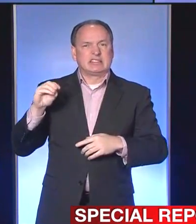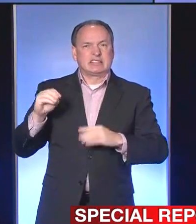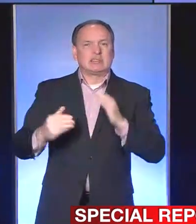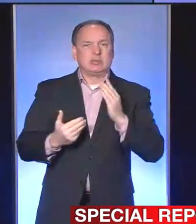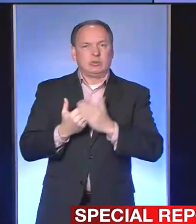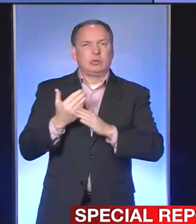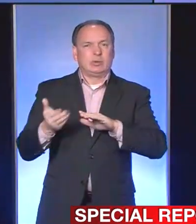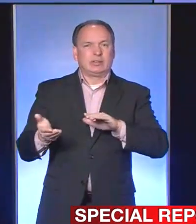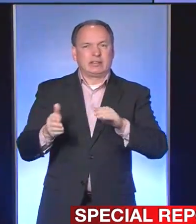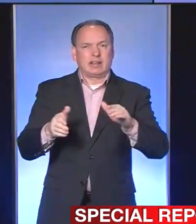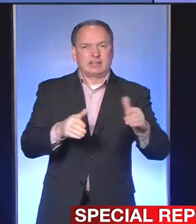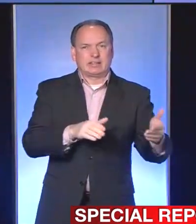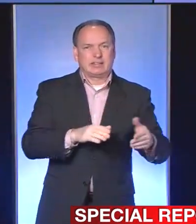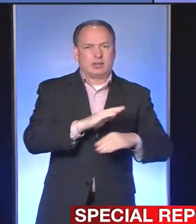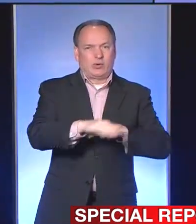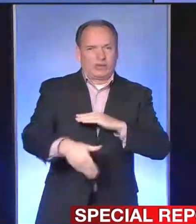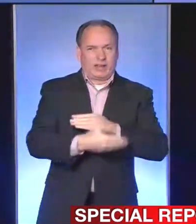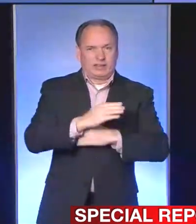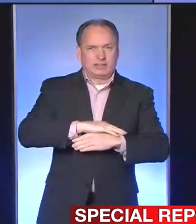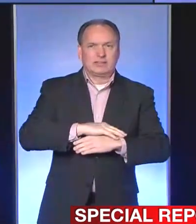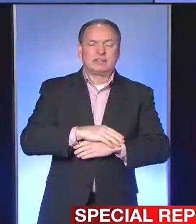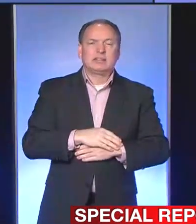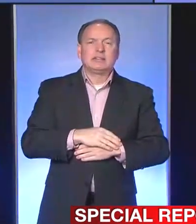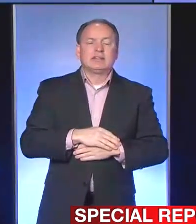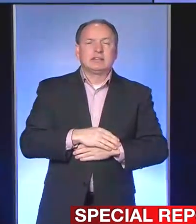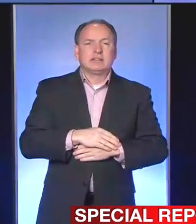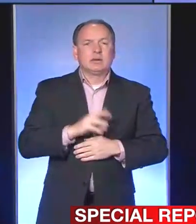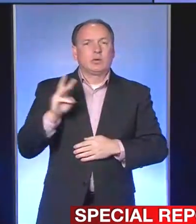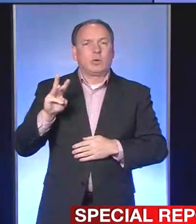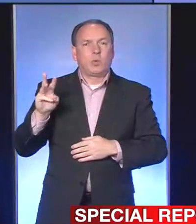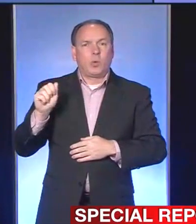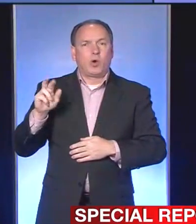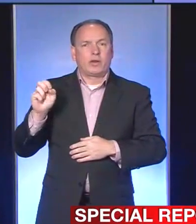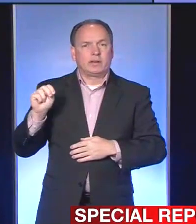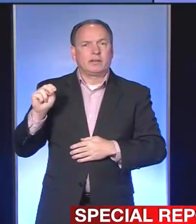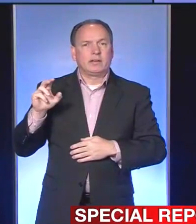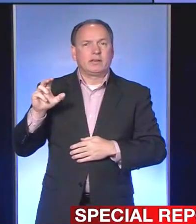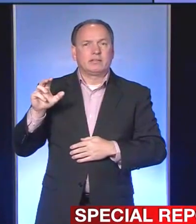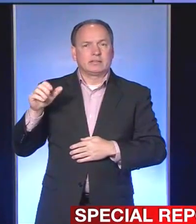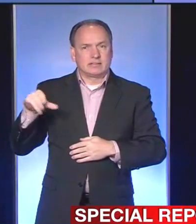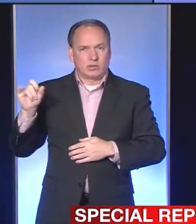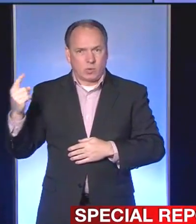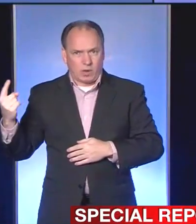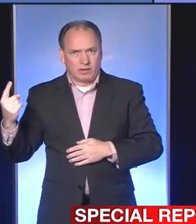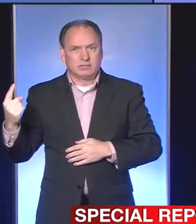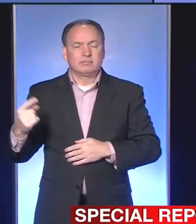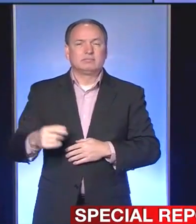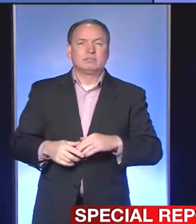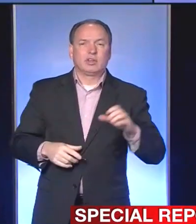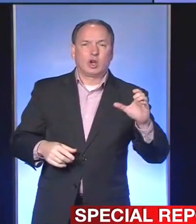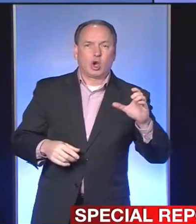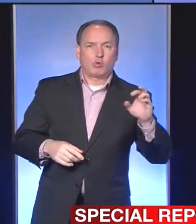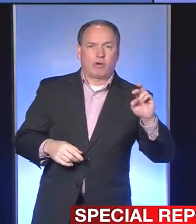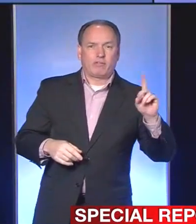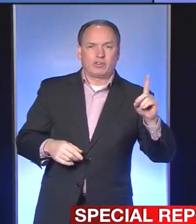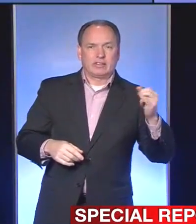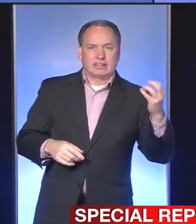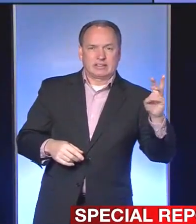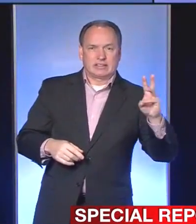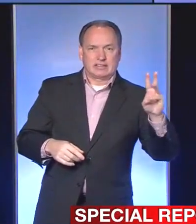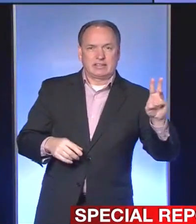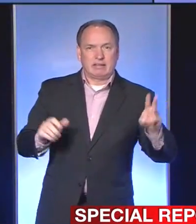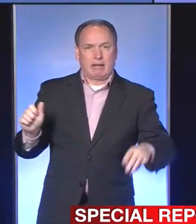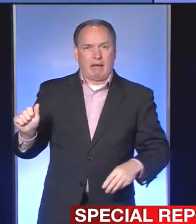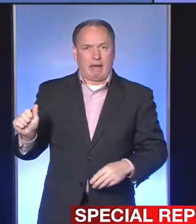deaths. Warren County still stands at one case, with Crawford County at 16. And Allegheny County